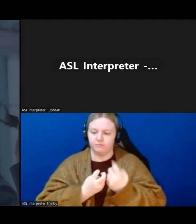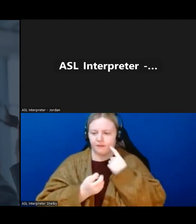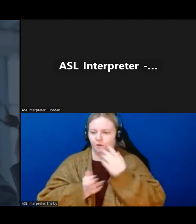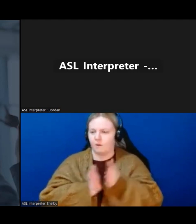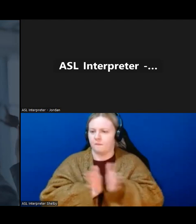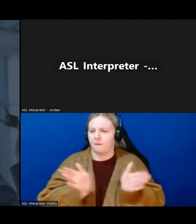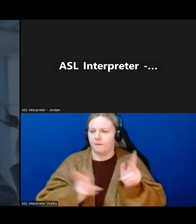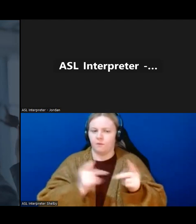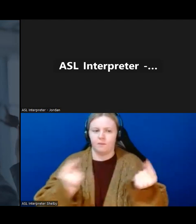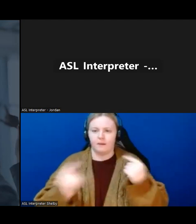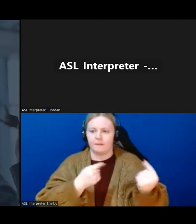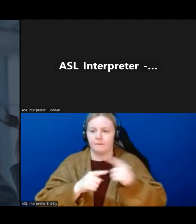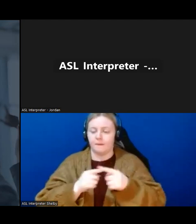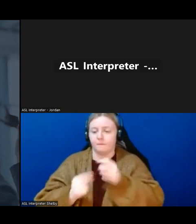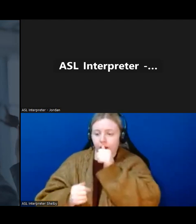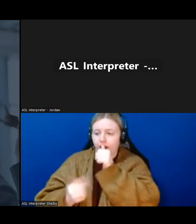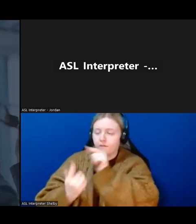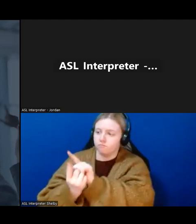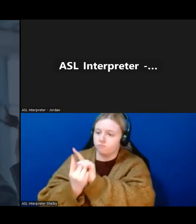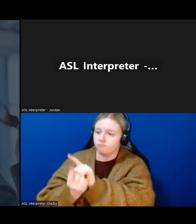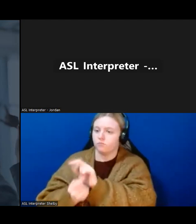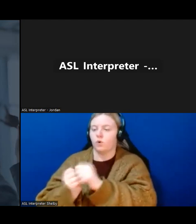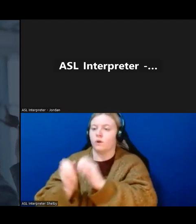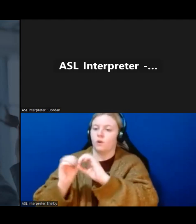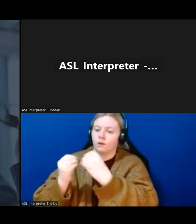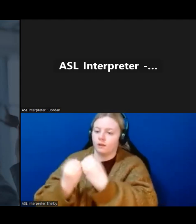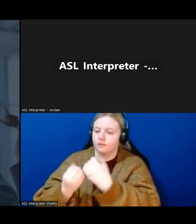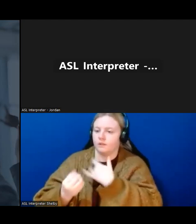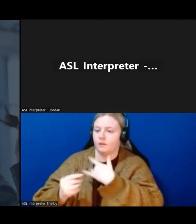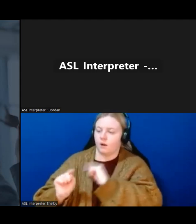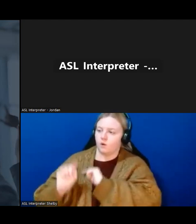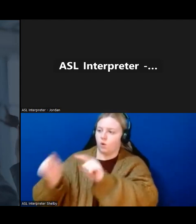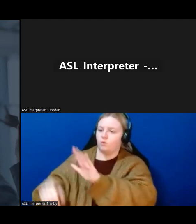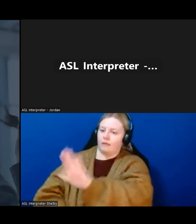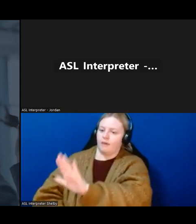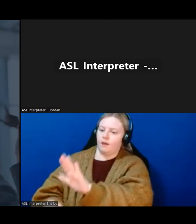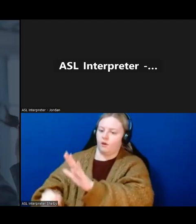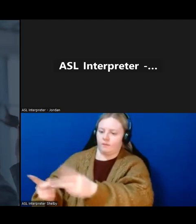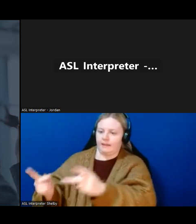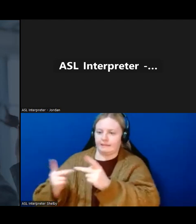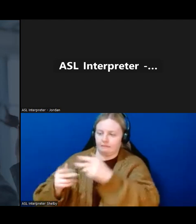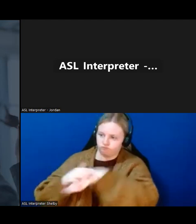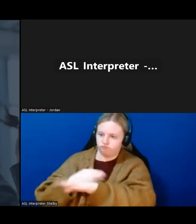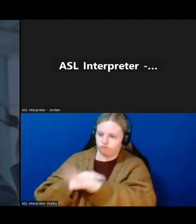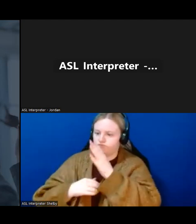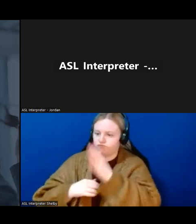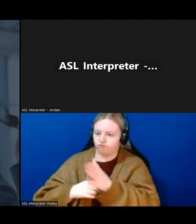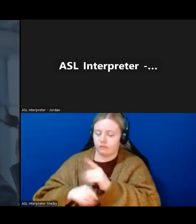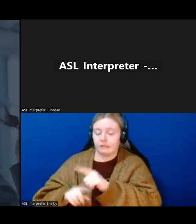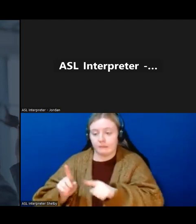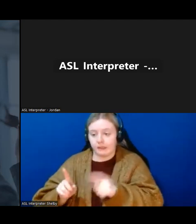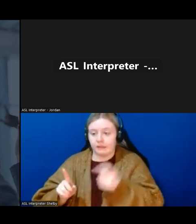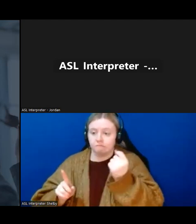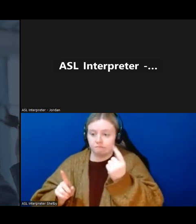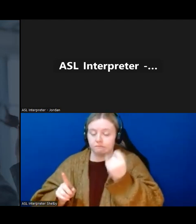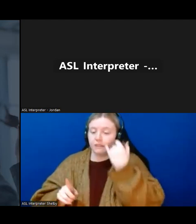And when we do private sessions with other organizations, we generally go to their location. That said, if you're interested in